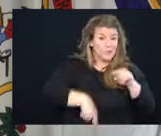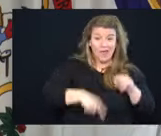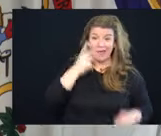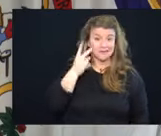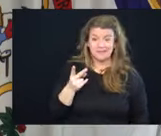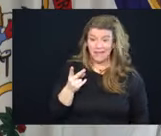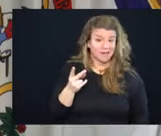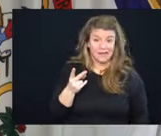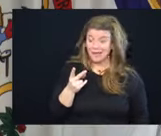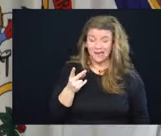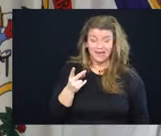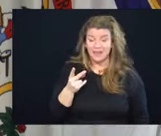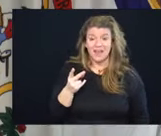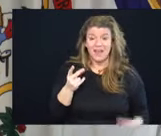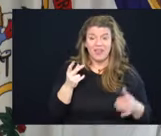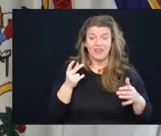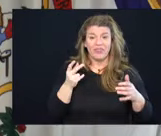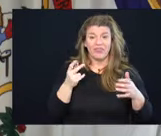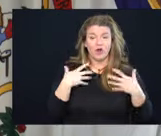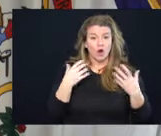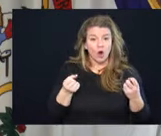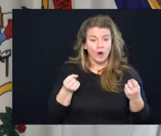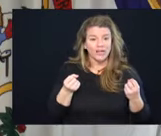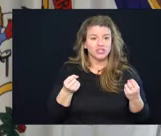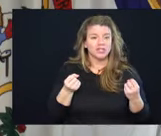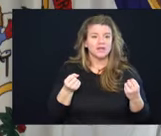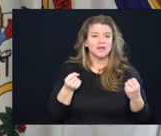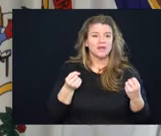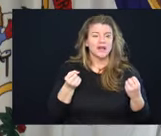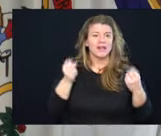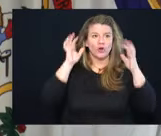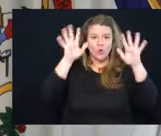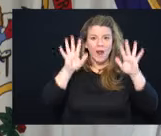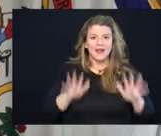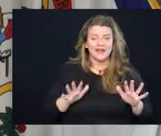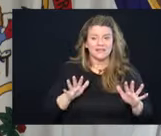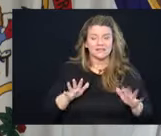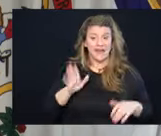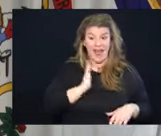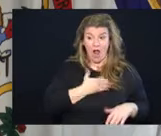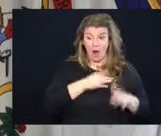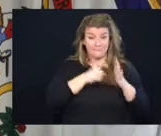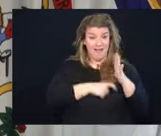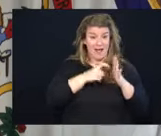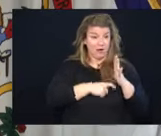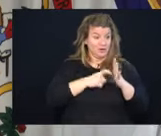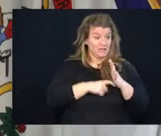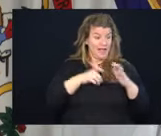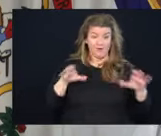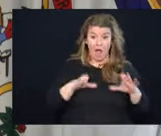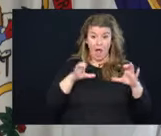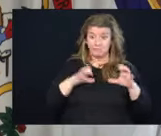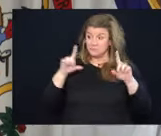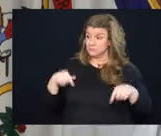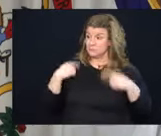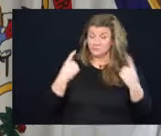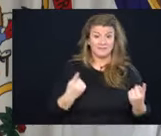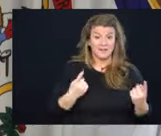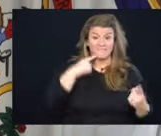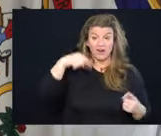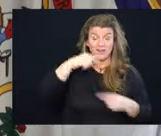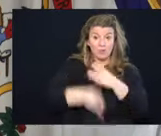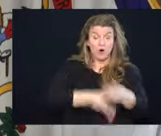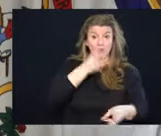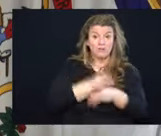the courage and all of the greatness that our miners have done for this nation forevermore,